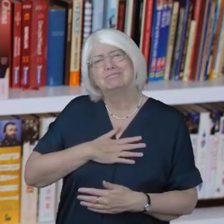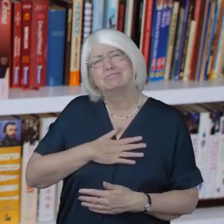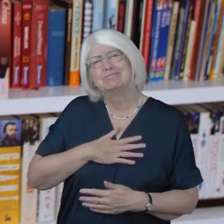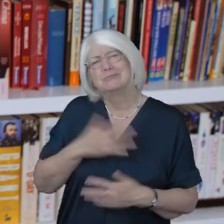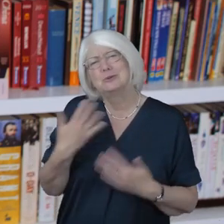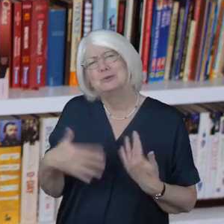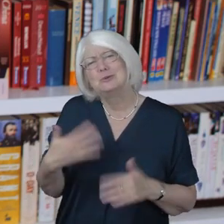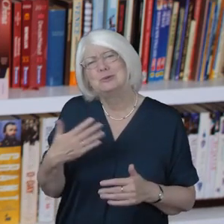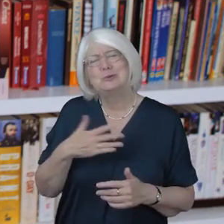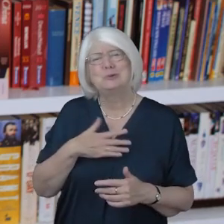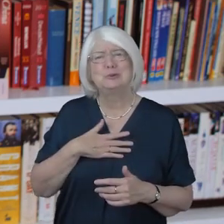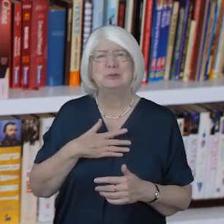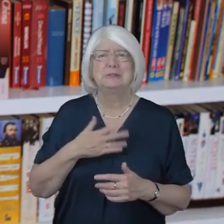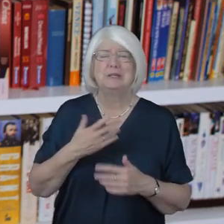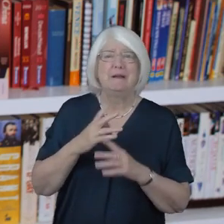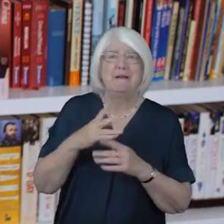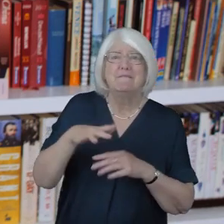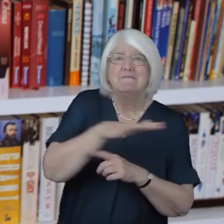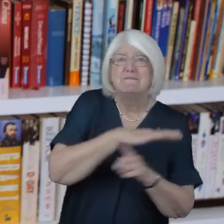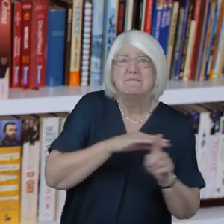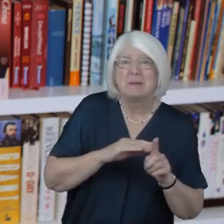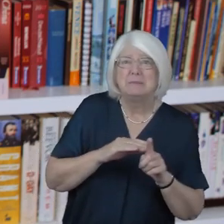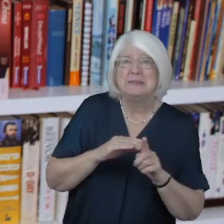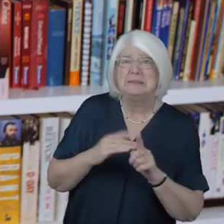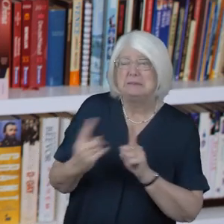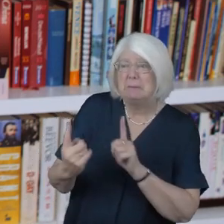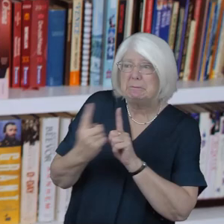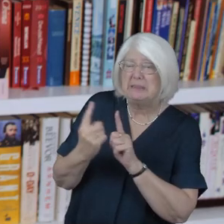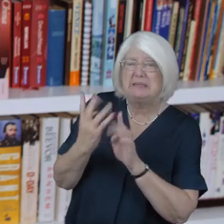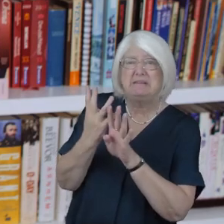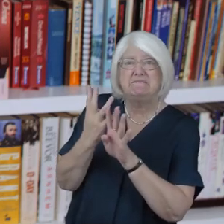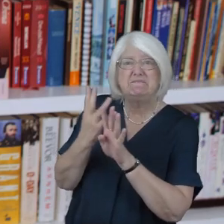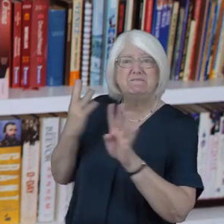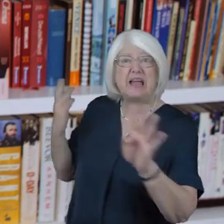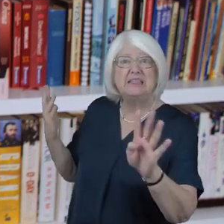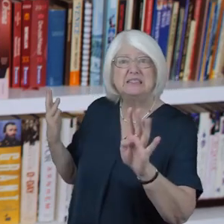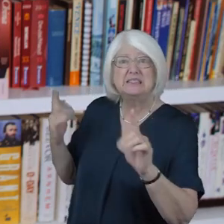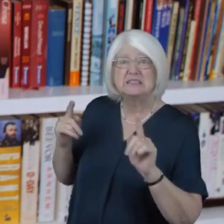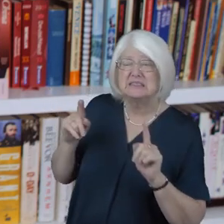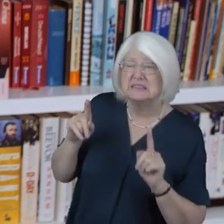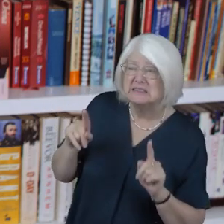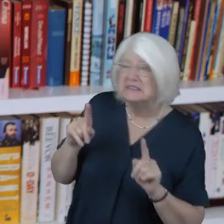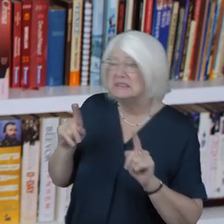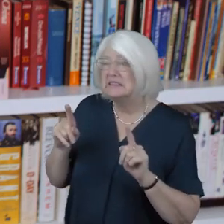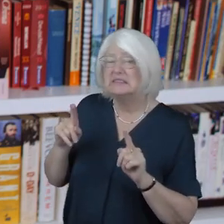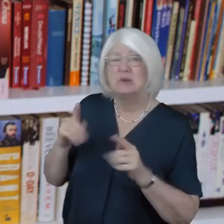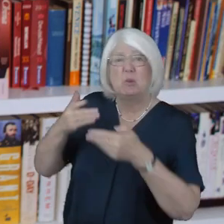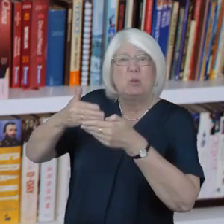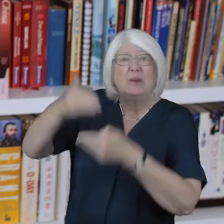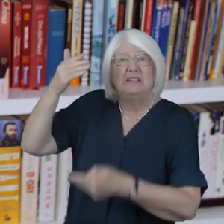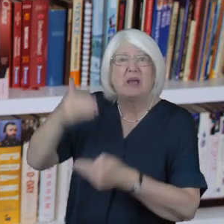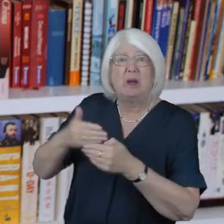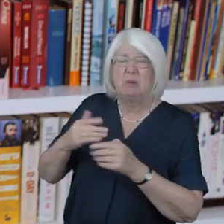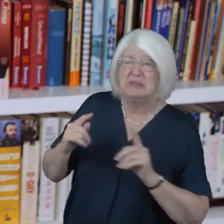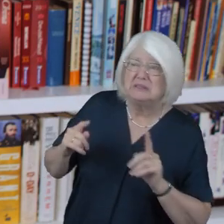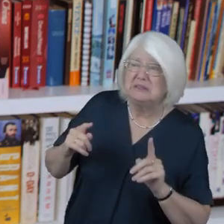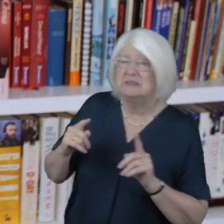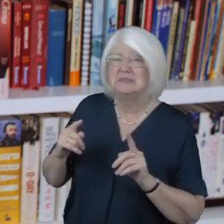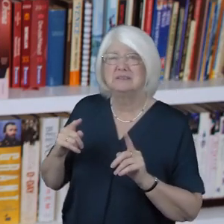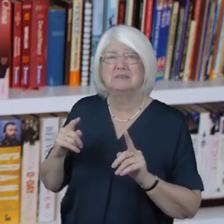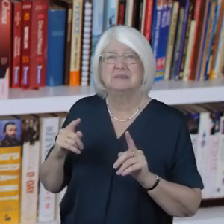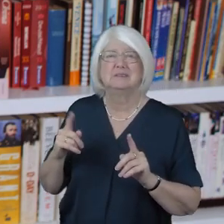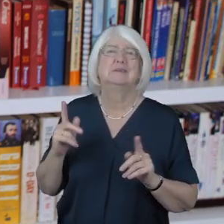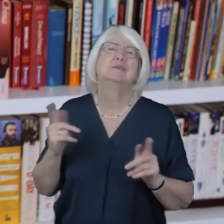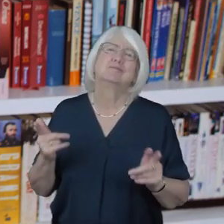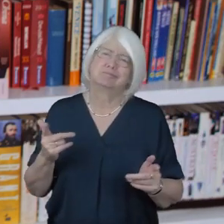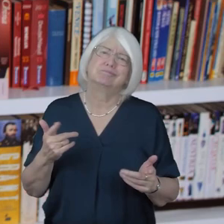families meeting through fences relatives and residents separated on health grounds we applaud the pastoral